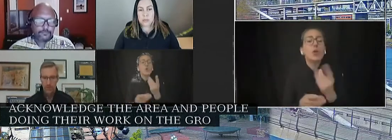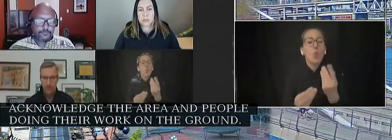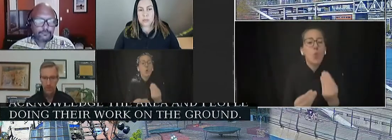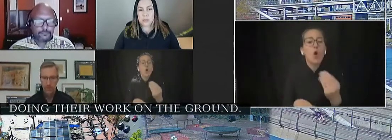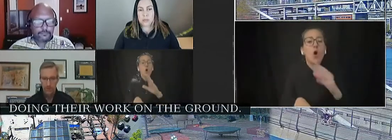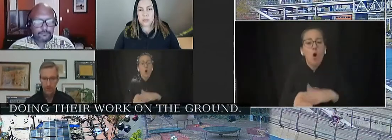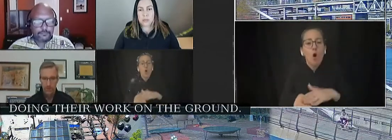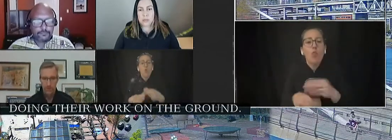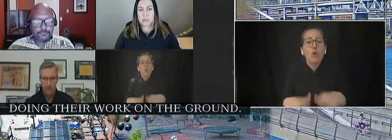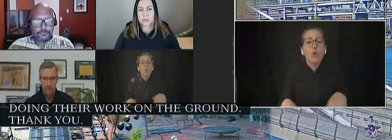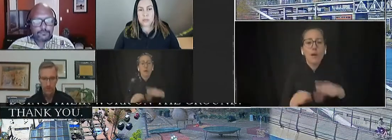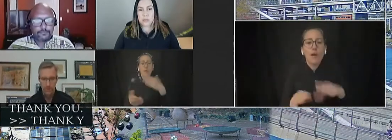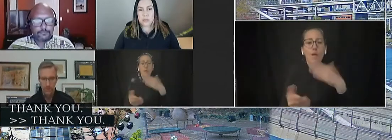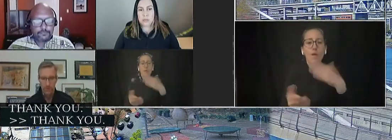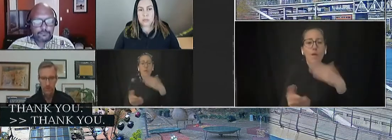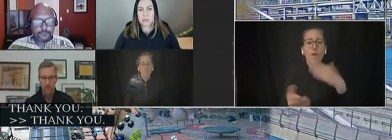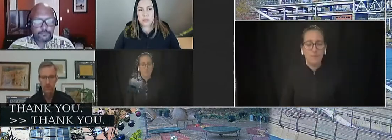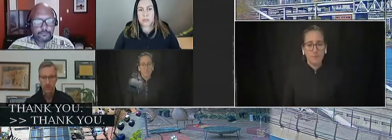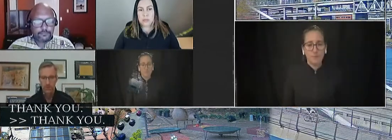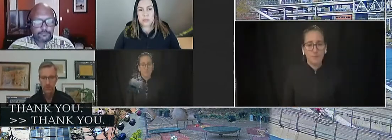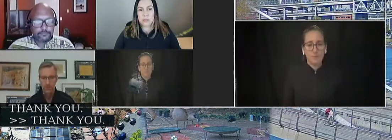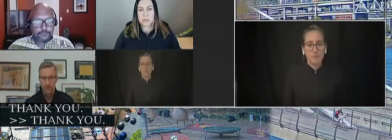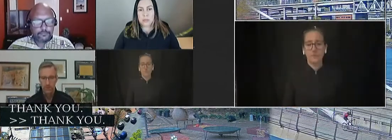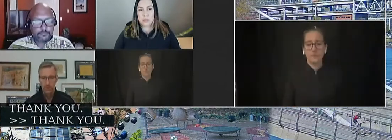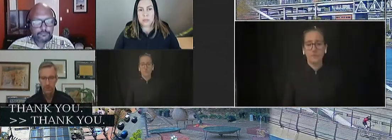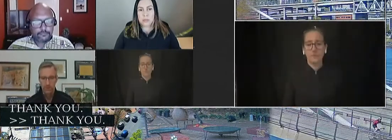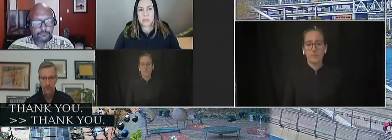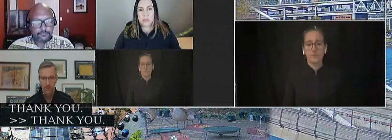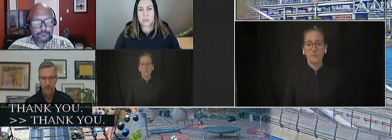Thank you. And Demetria.